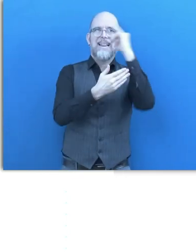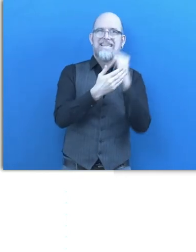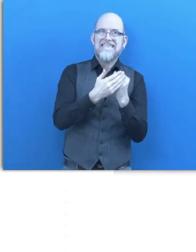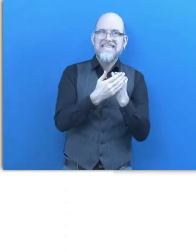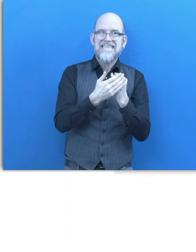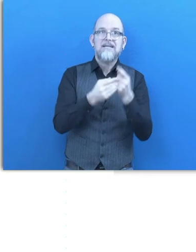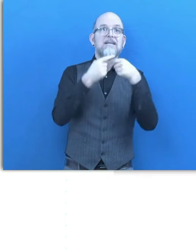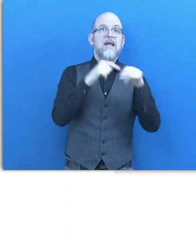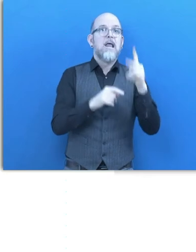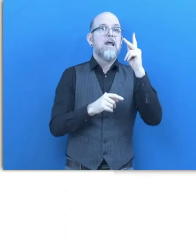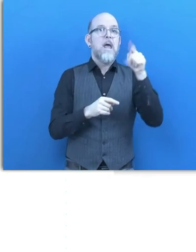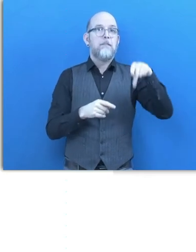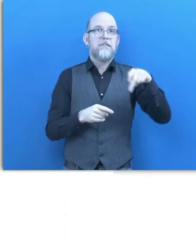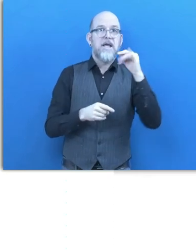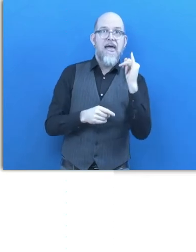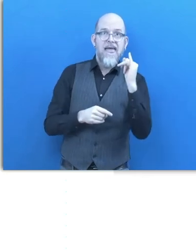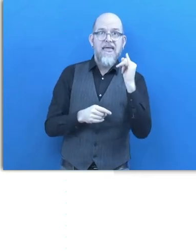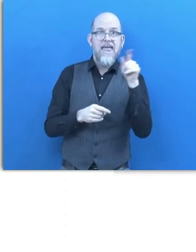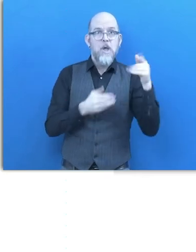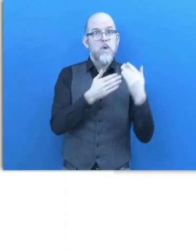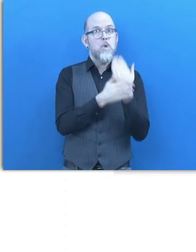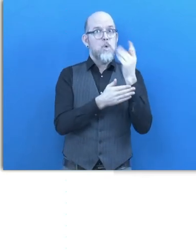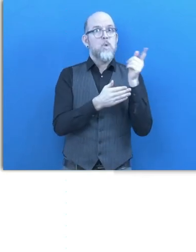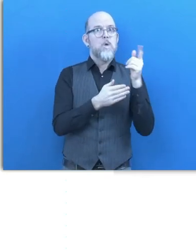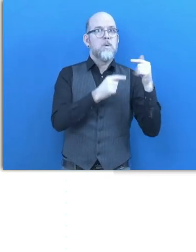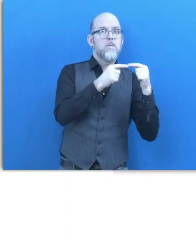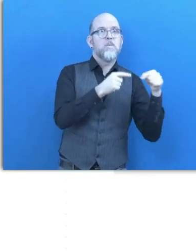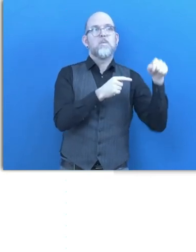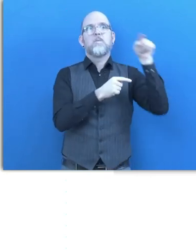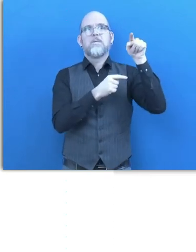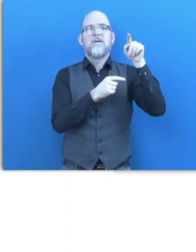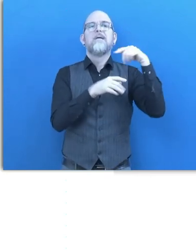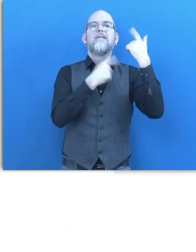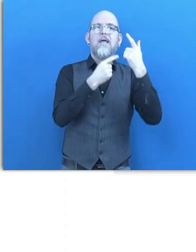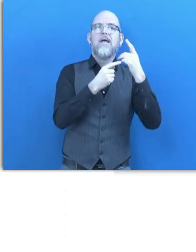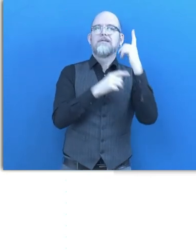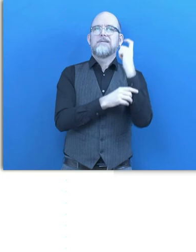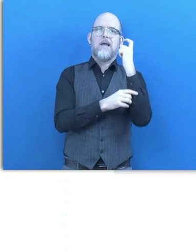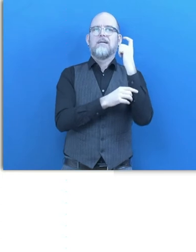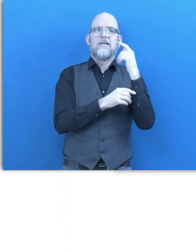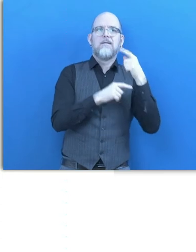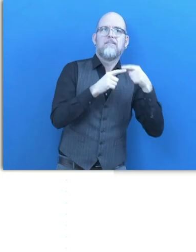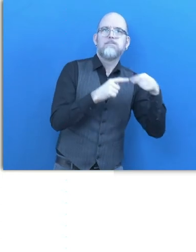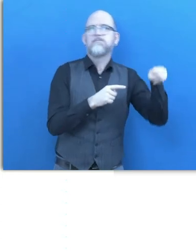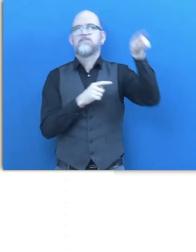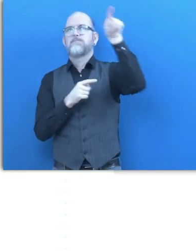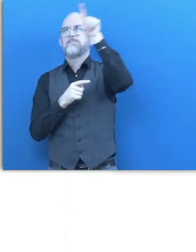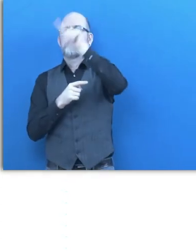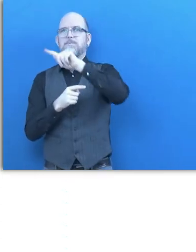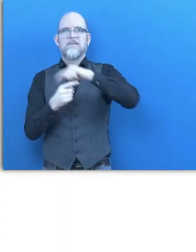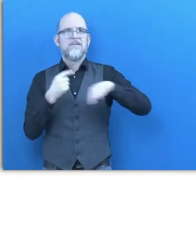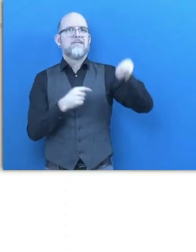We will launch and test very soon and from then we restart the learning cycle.